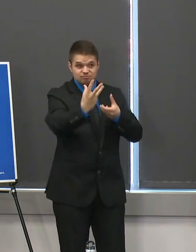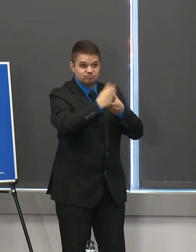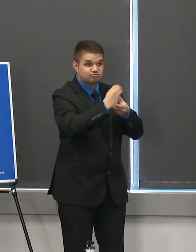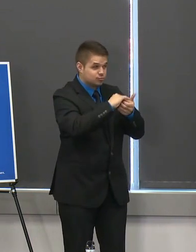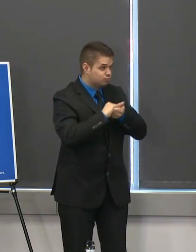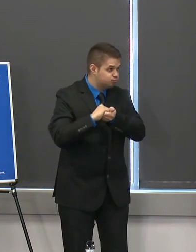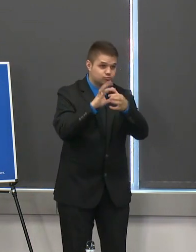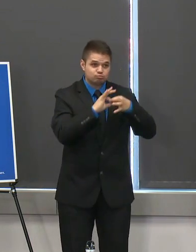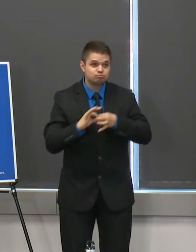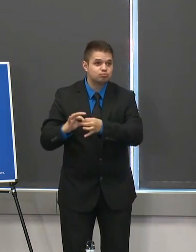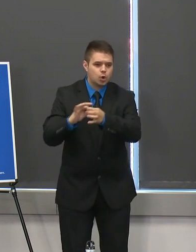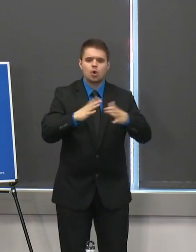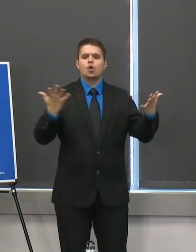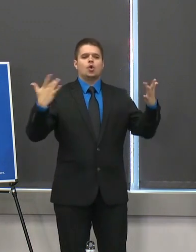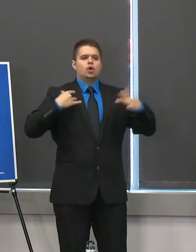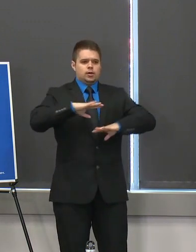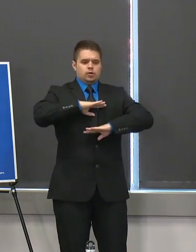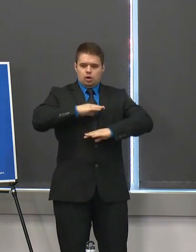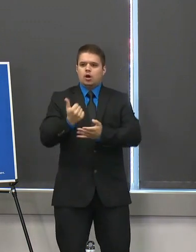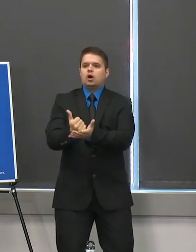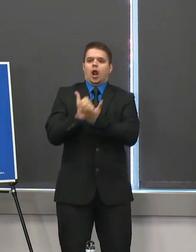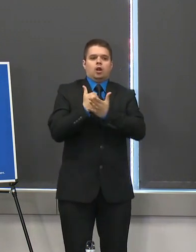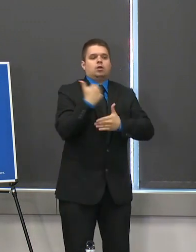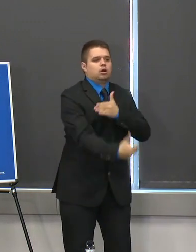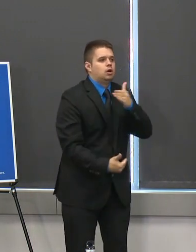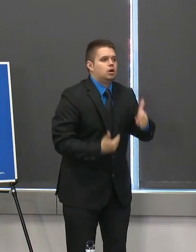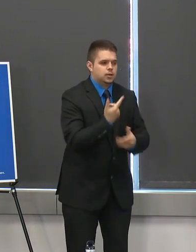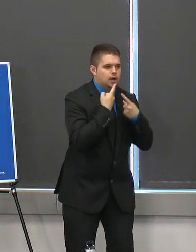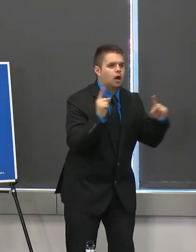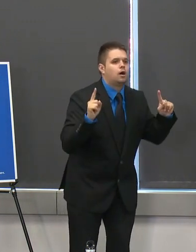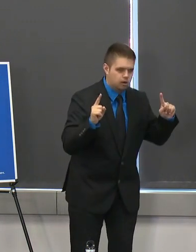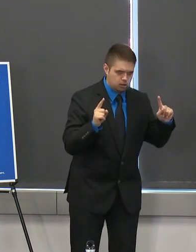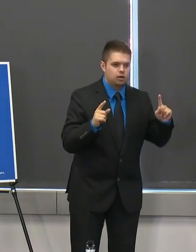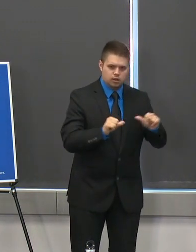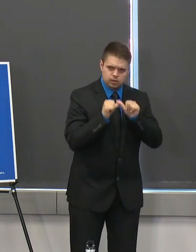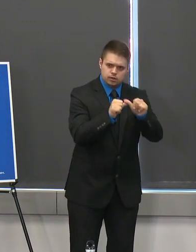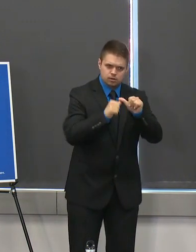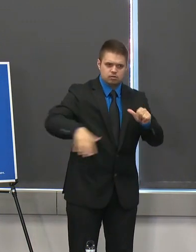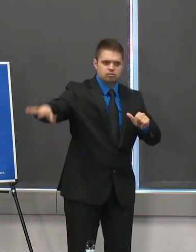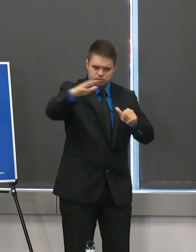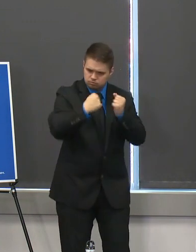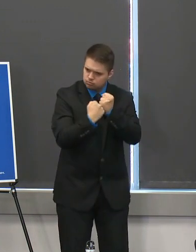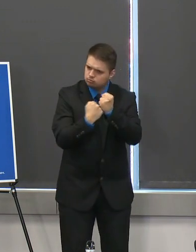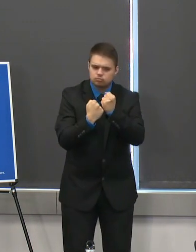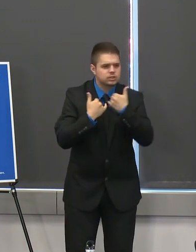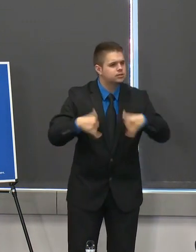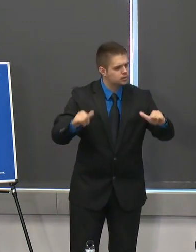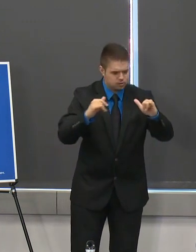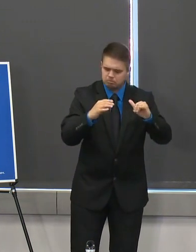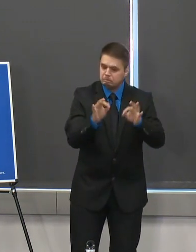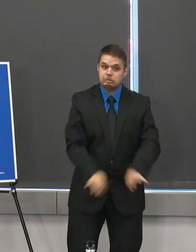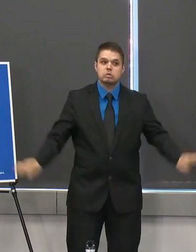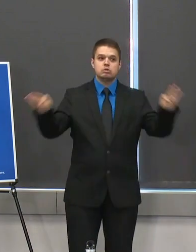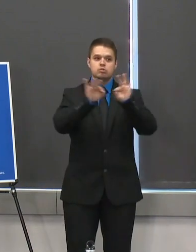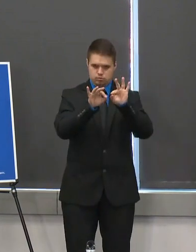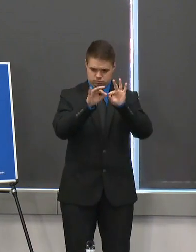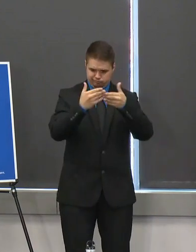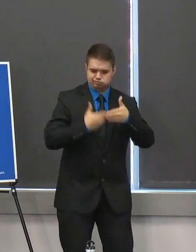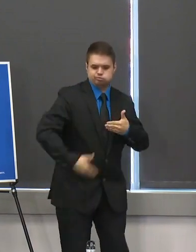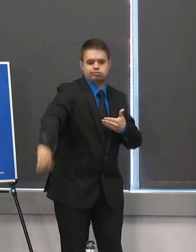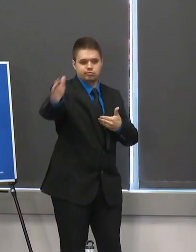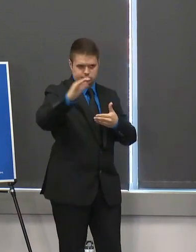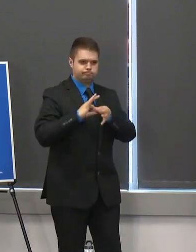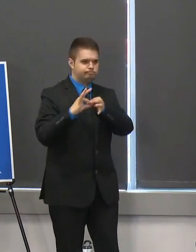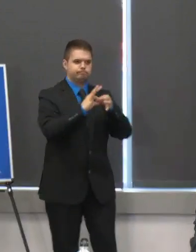our success so far and will continue to play to play a key role going forward so thank you very much thank you thank you